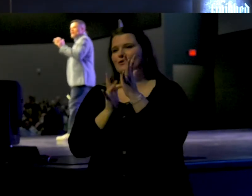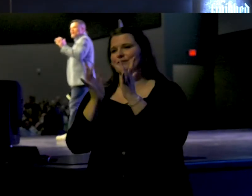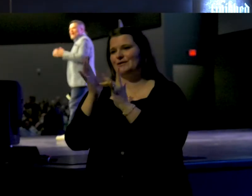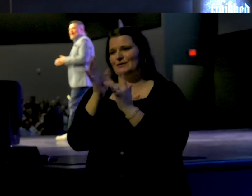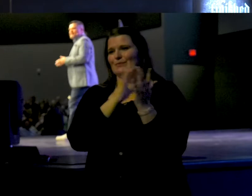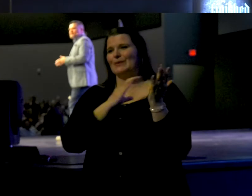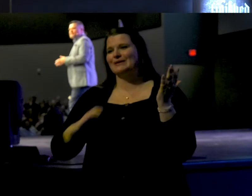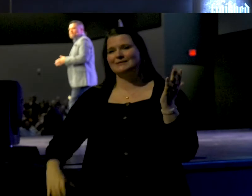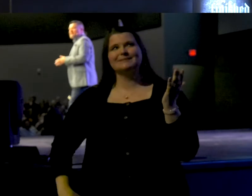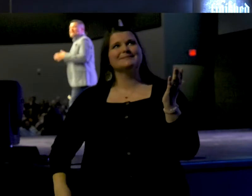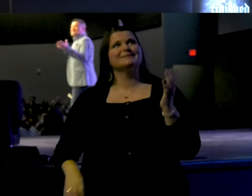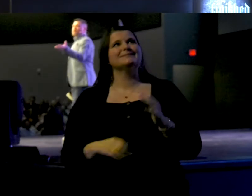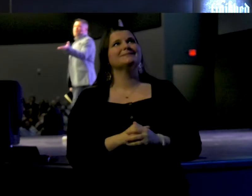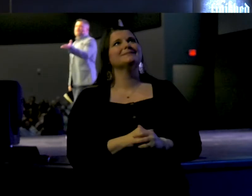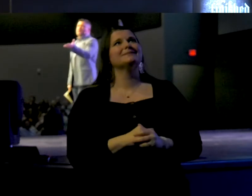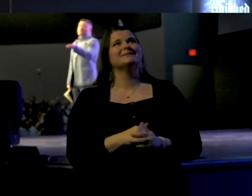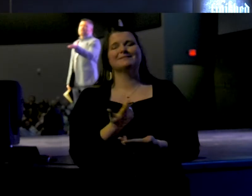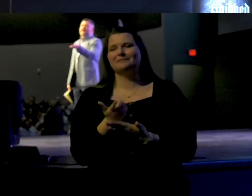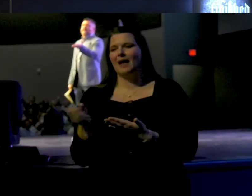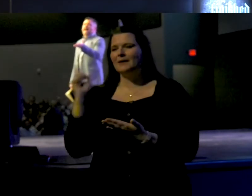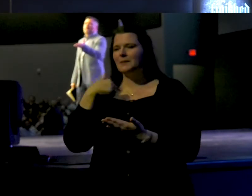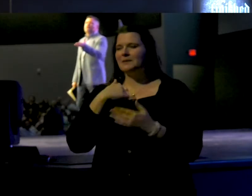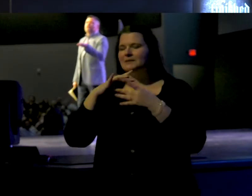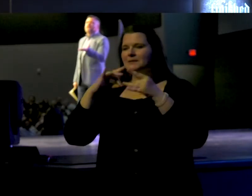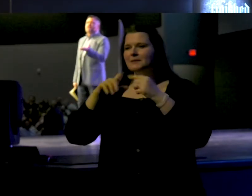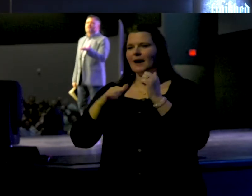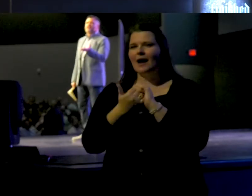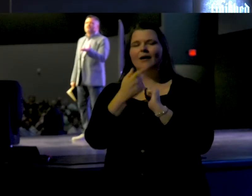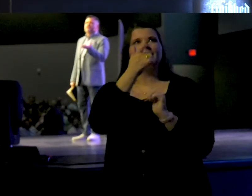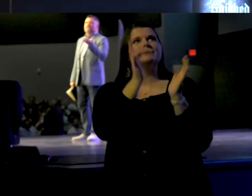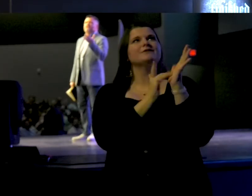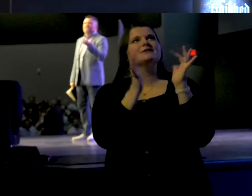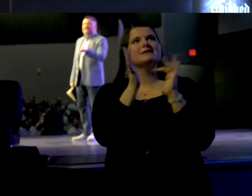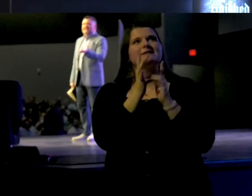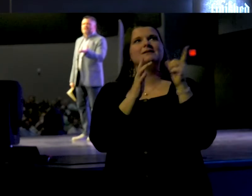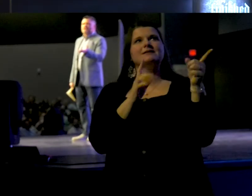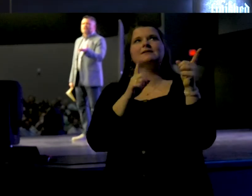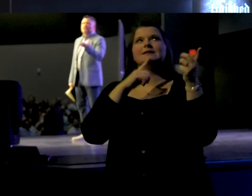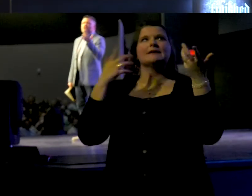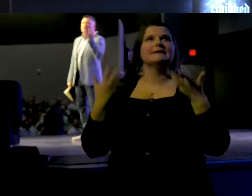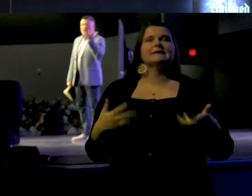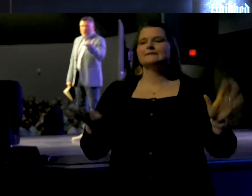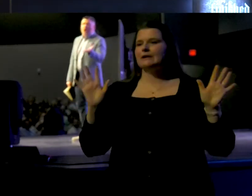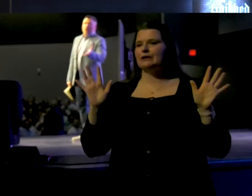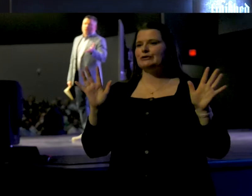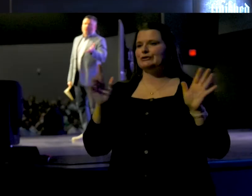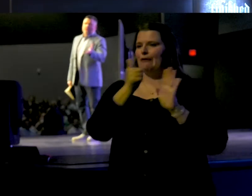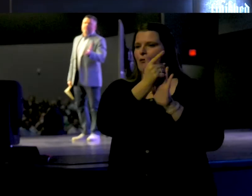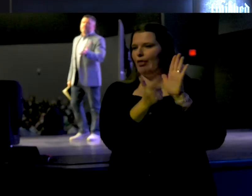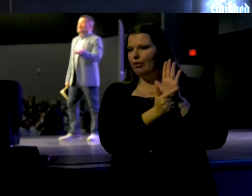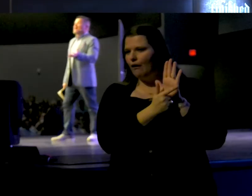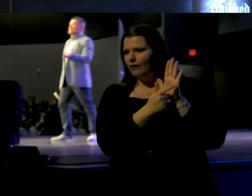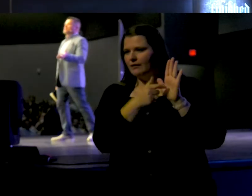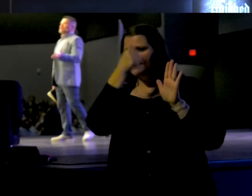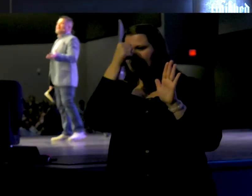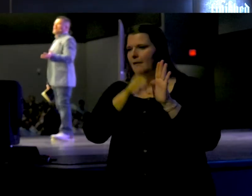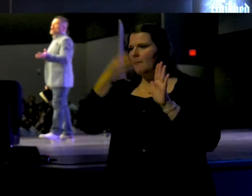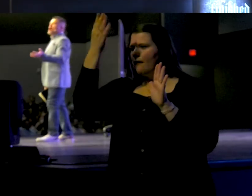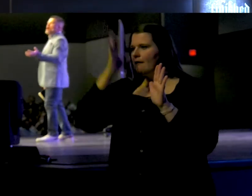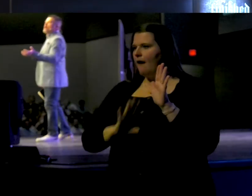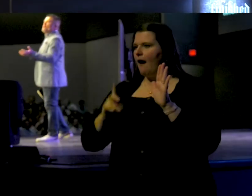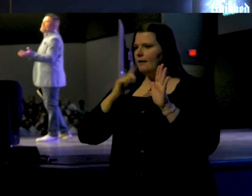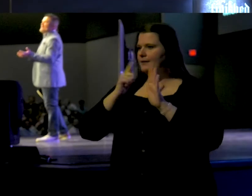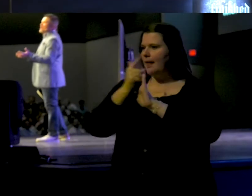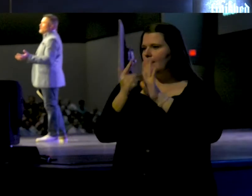Christ. Last week, we talked about how Jesus finished the law. Remember, God is the